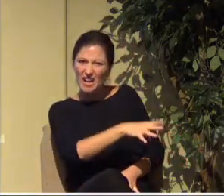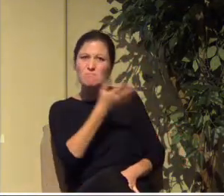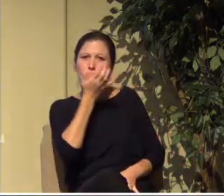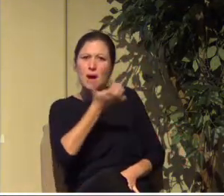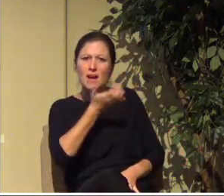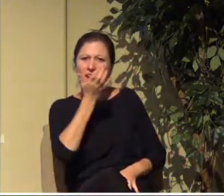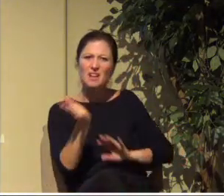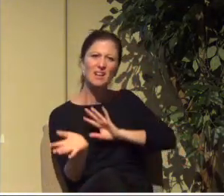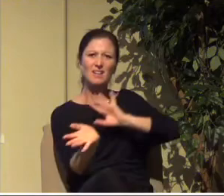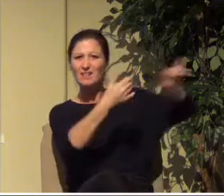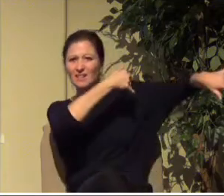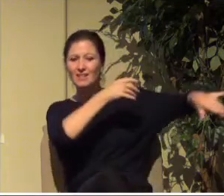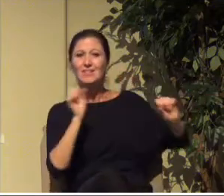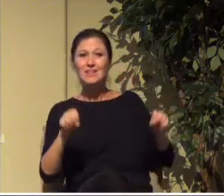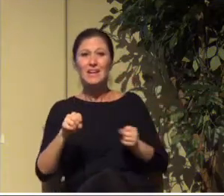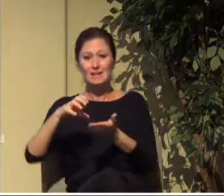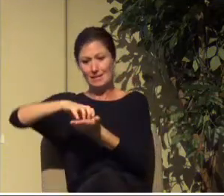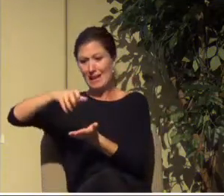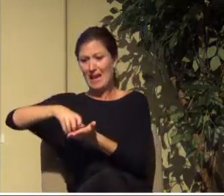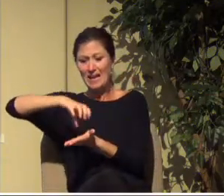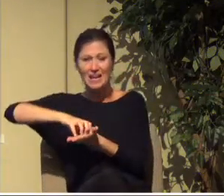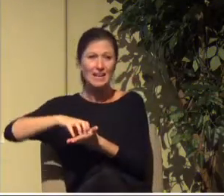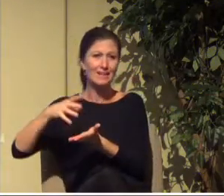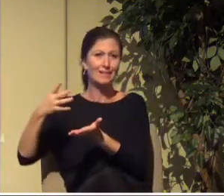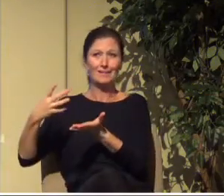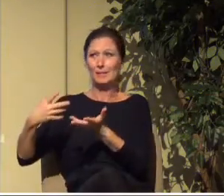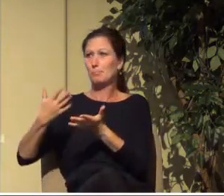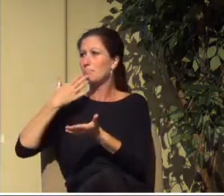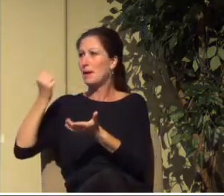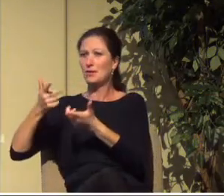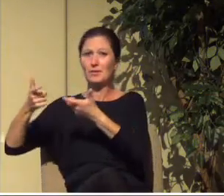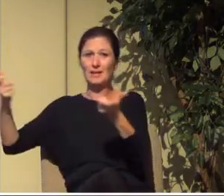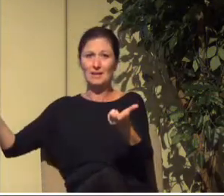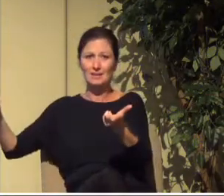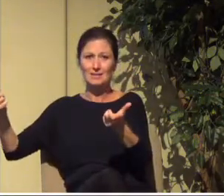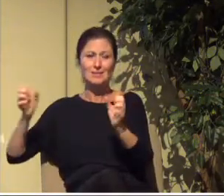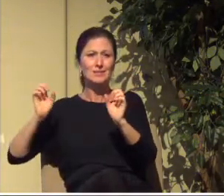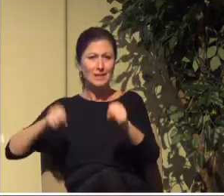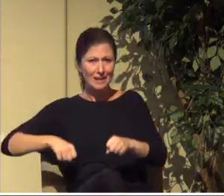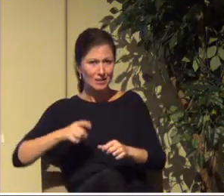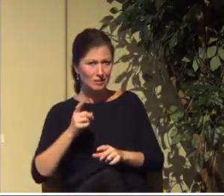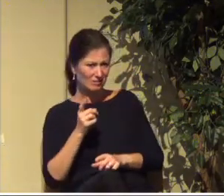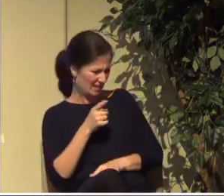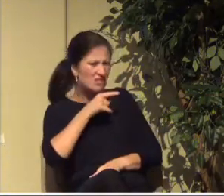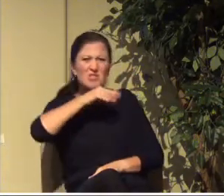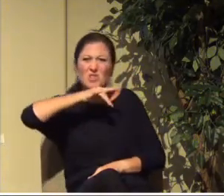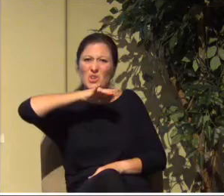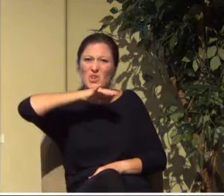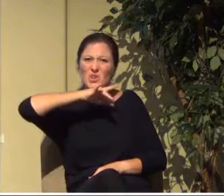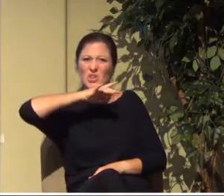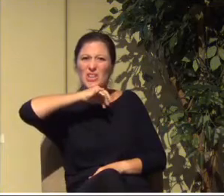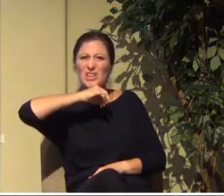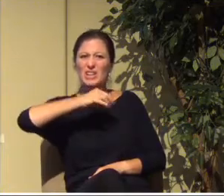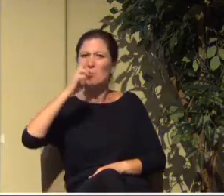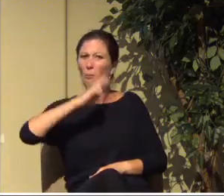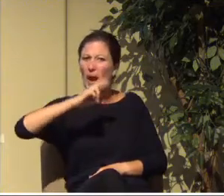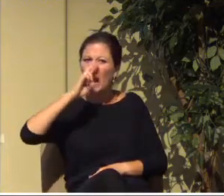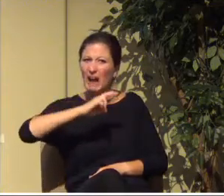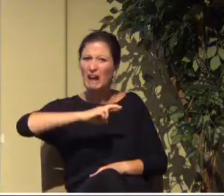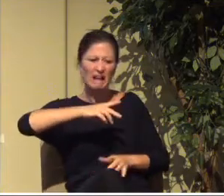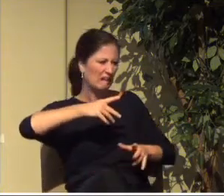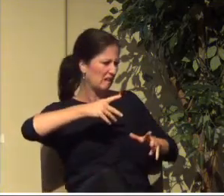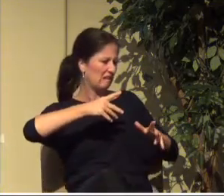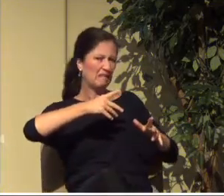real pies You can have cake and pizza and whatever You can come not just in the slums where it's dirty infested with rats and